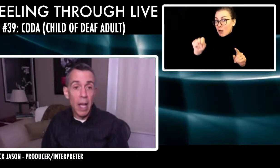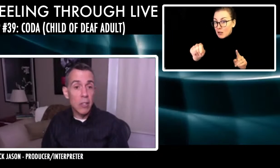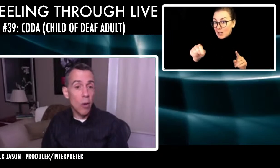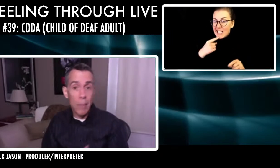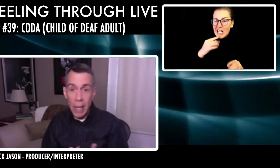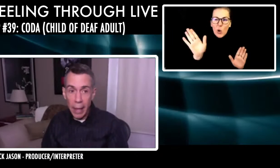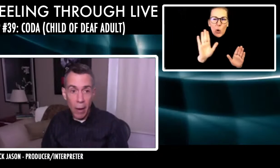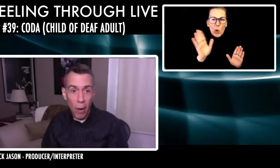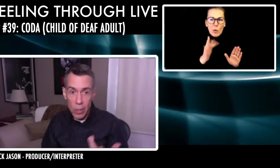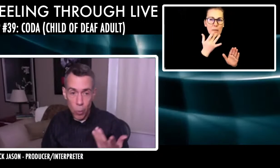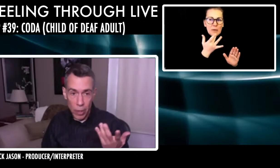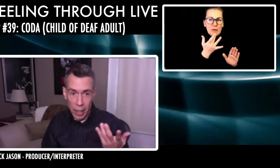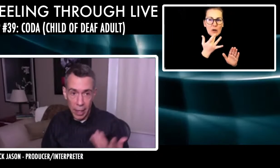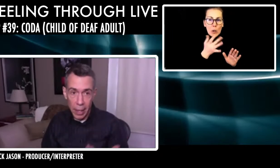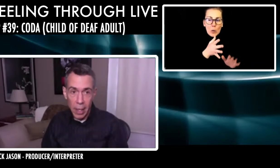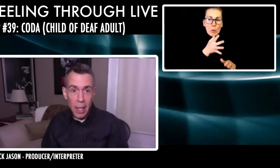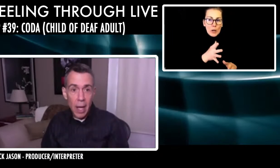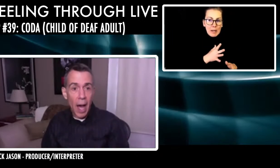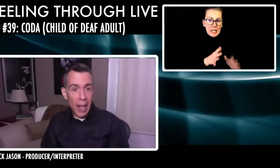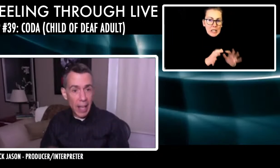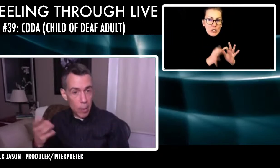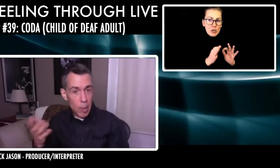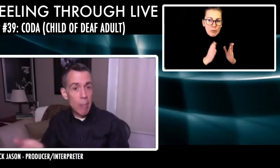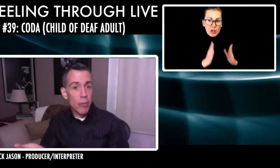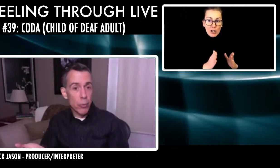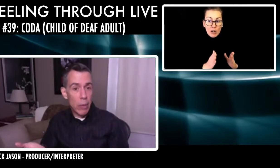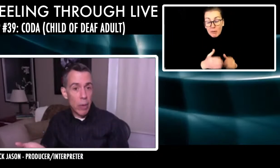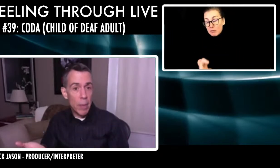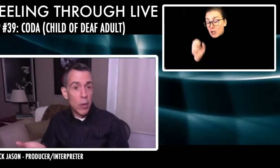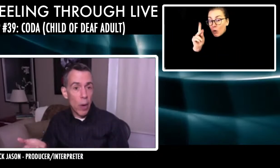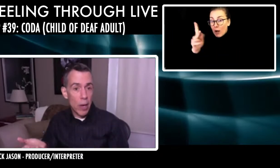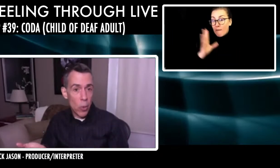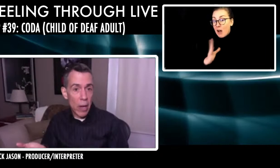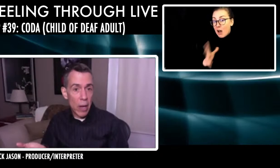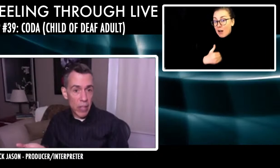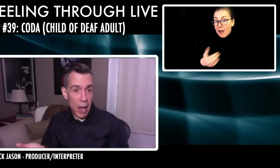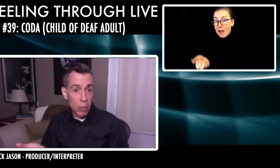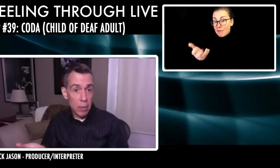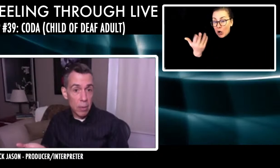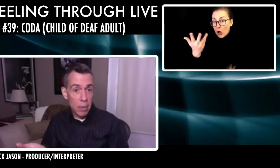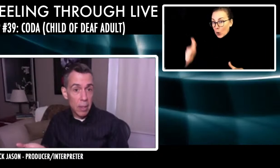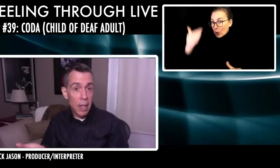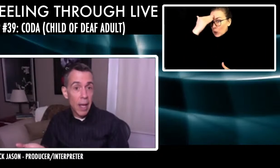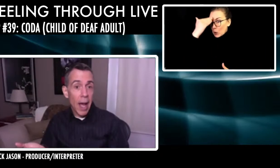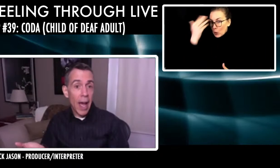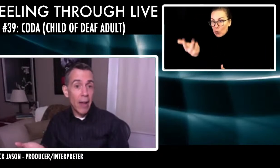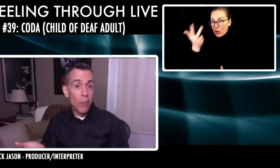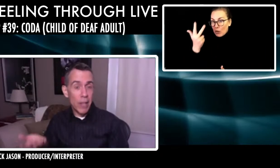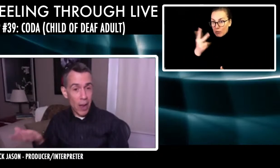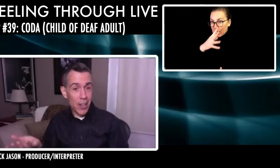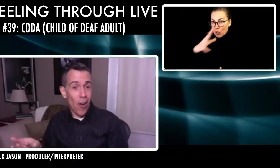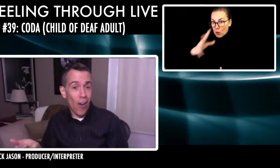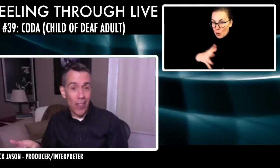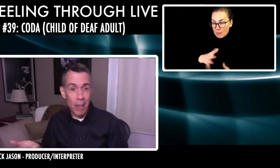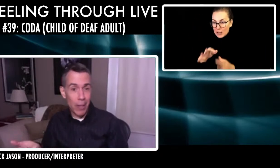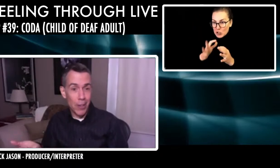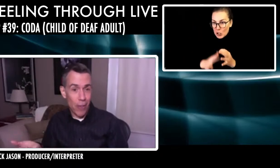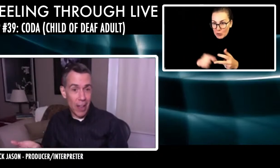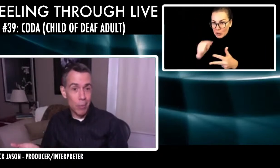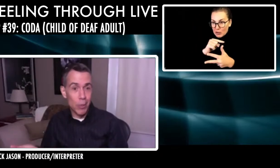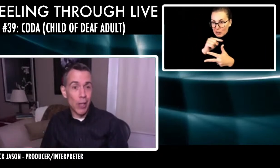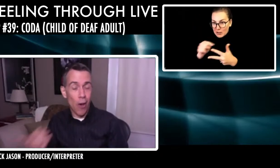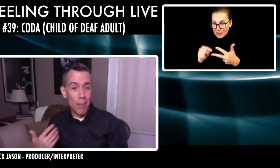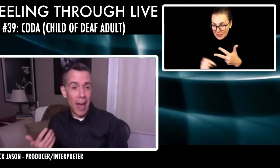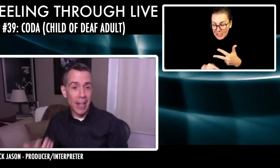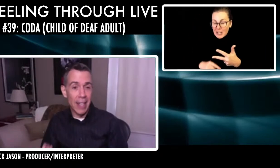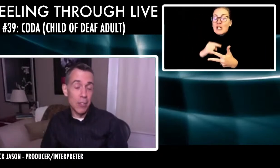okay. And so me always working it, I gave them the name of three women who I knew were out of town. And when they tried to call them, they couldn't